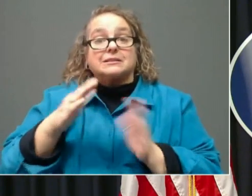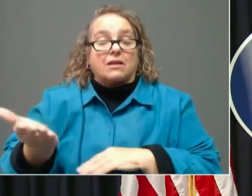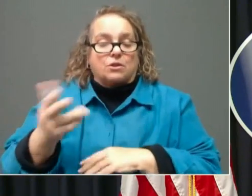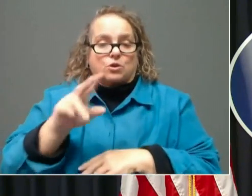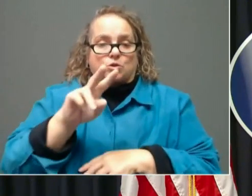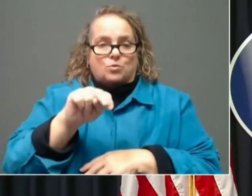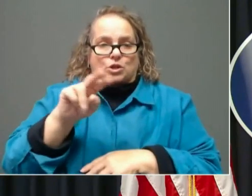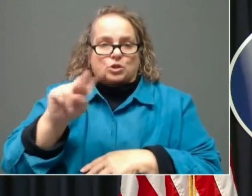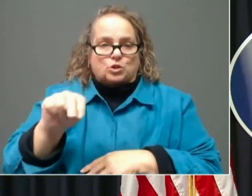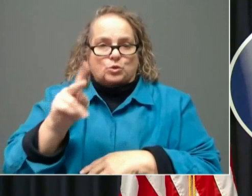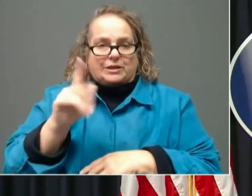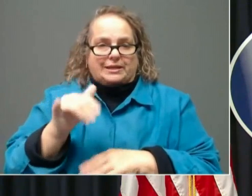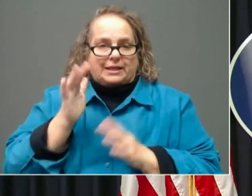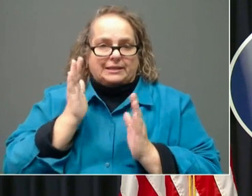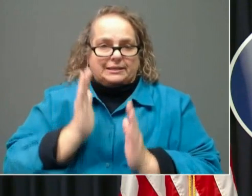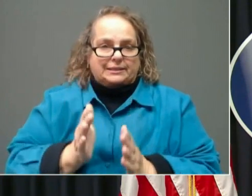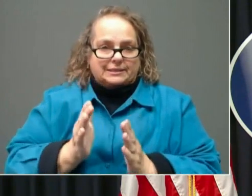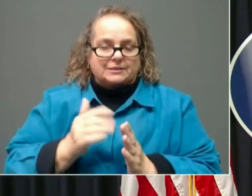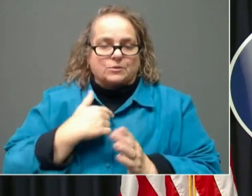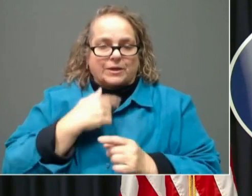that we are announcing today.